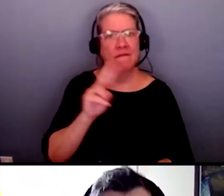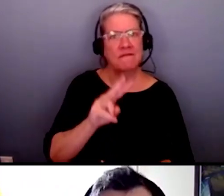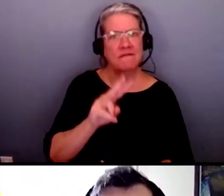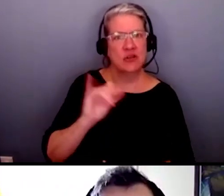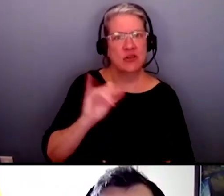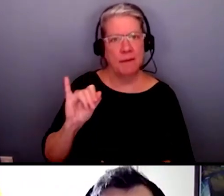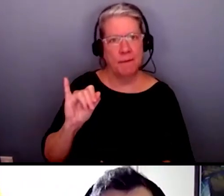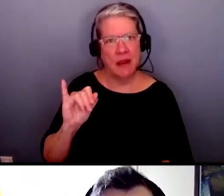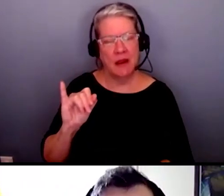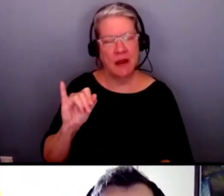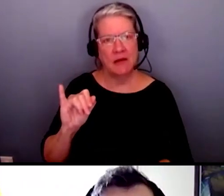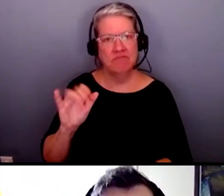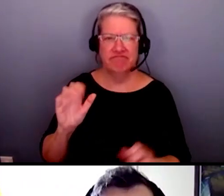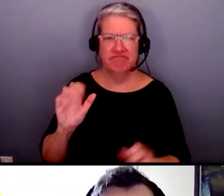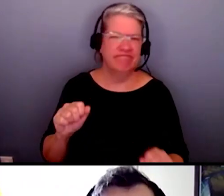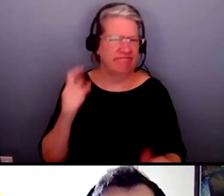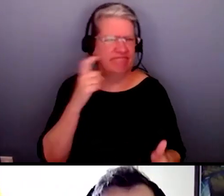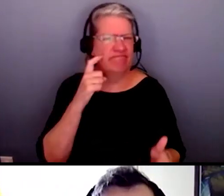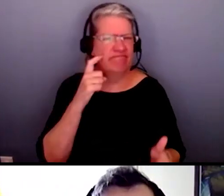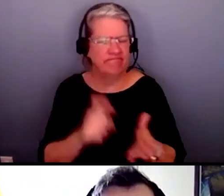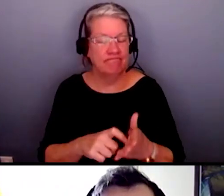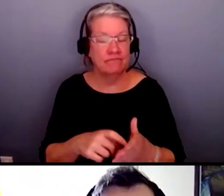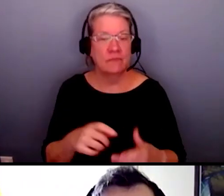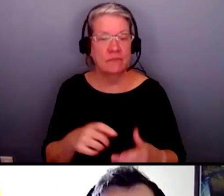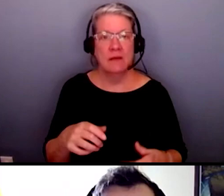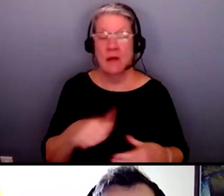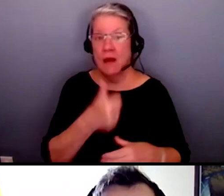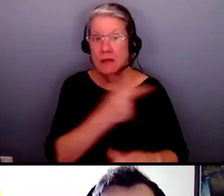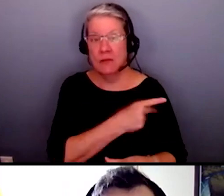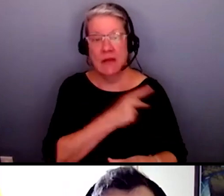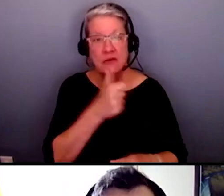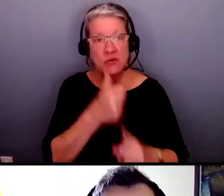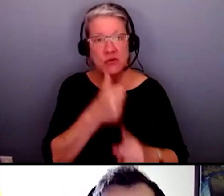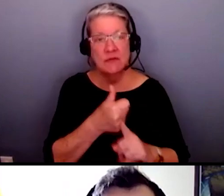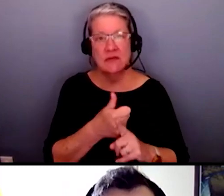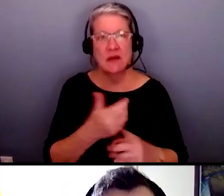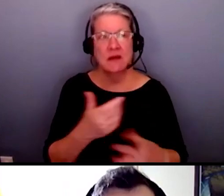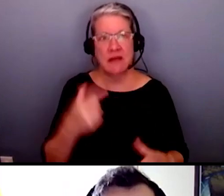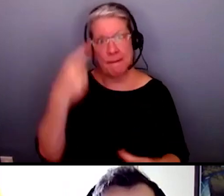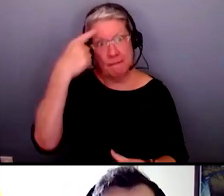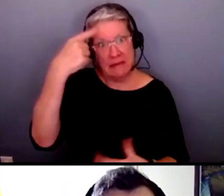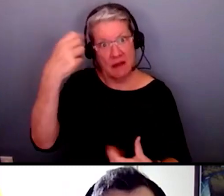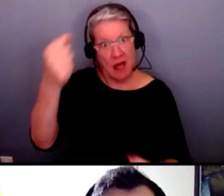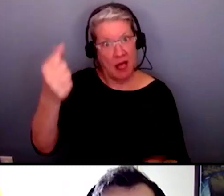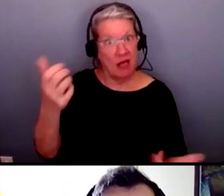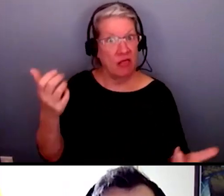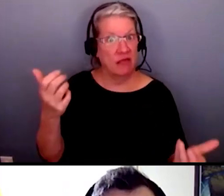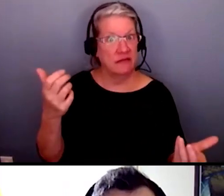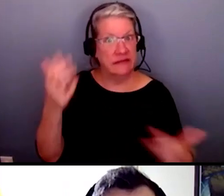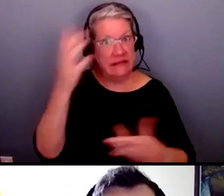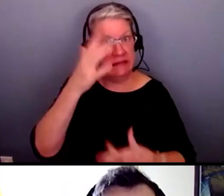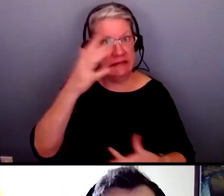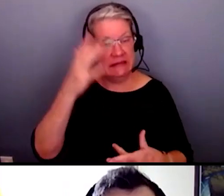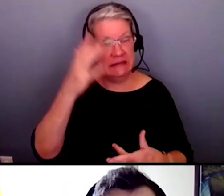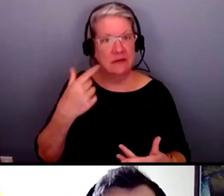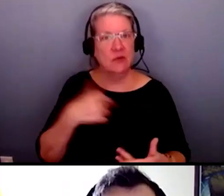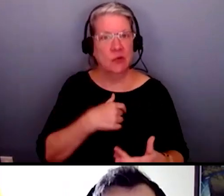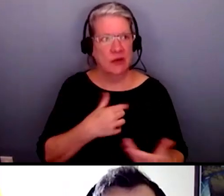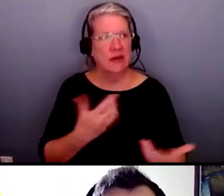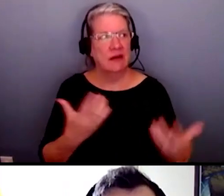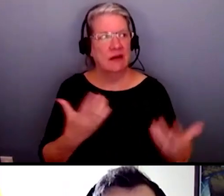pretty you know self-evident um but we've had i have lots of patients who have met with mental health illness and we also make accommodations for them